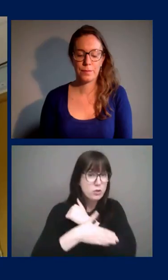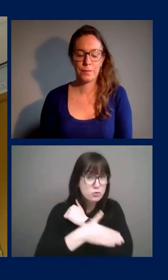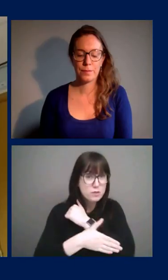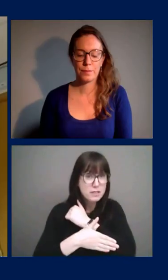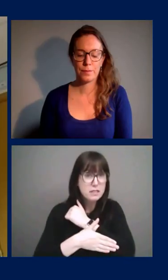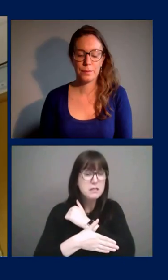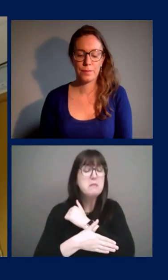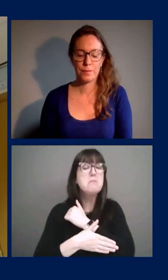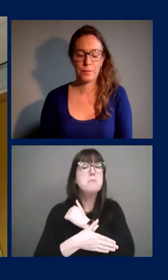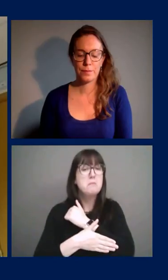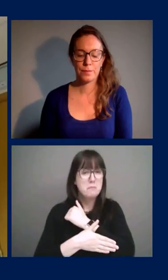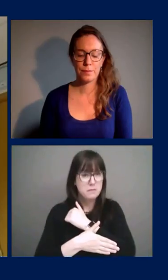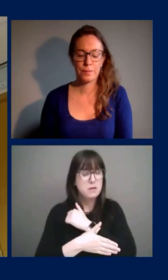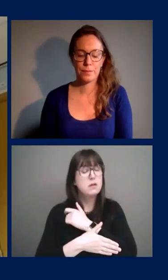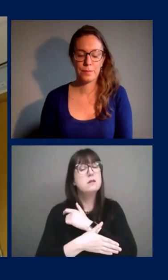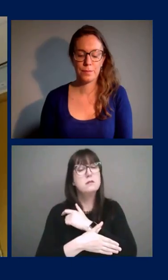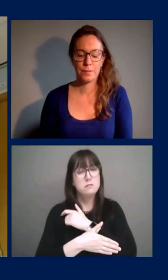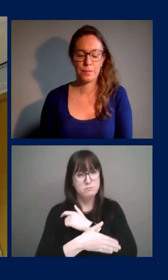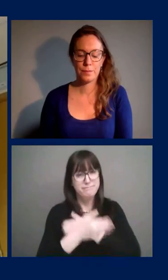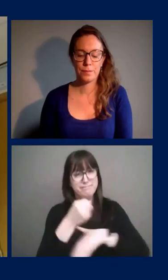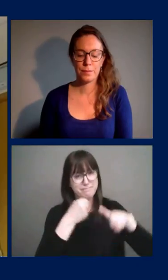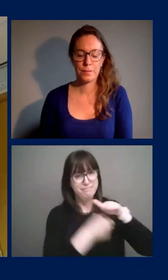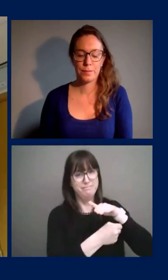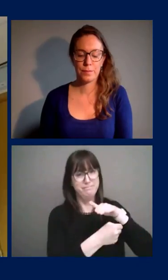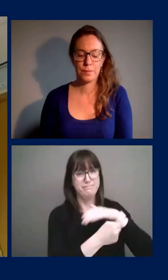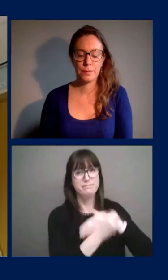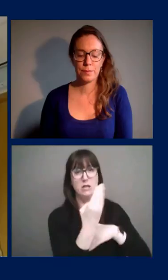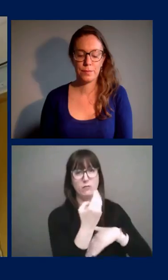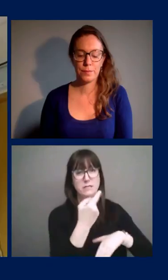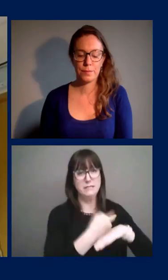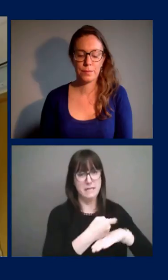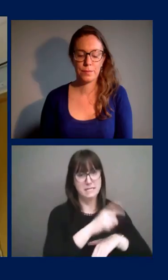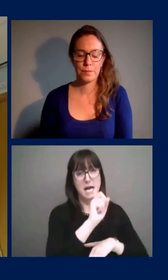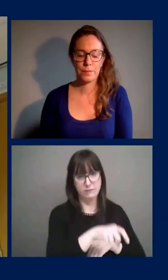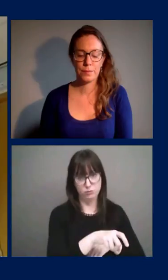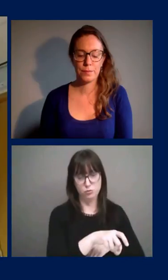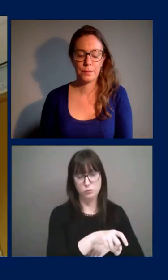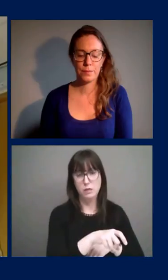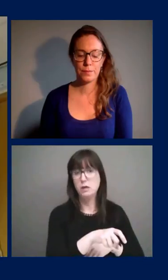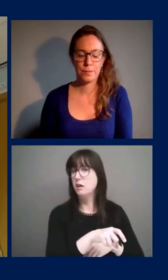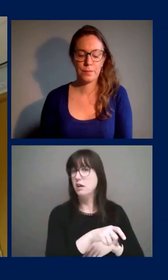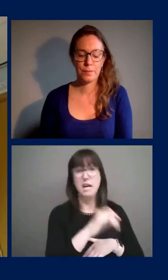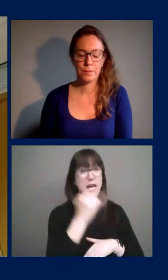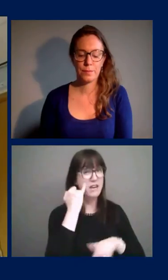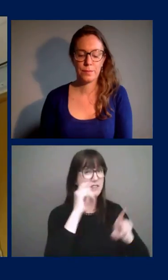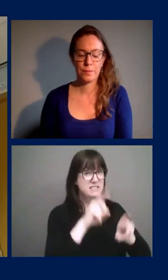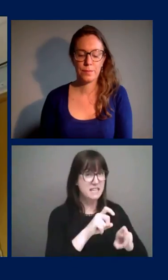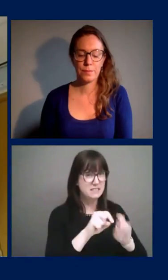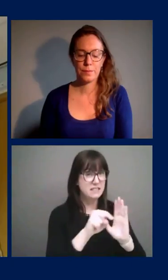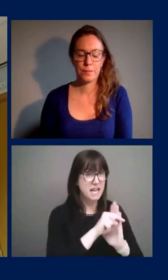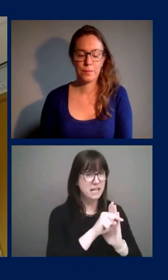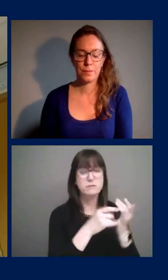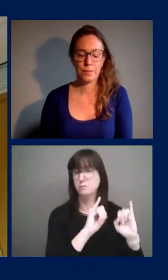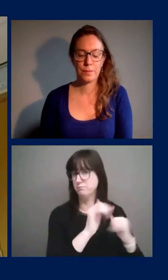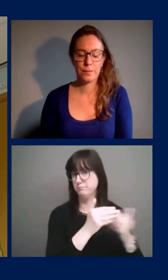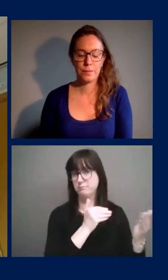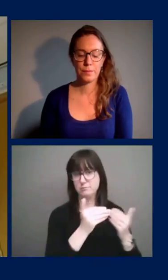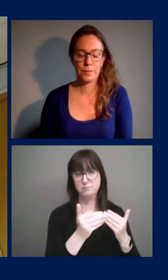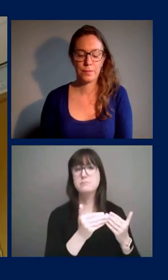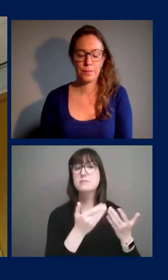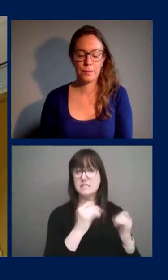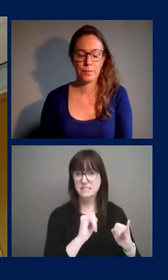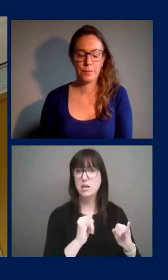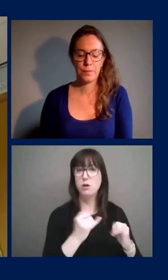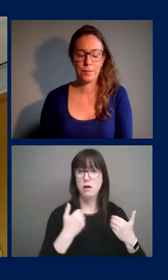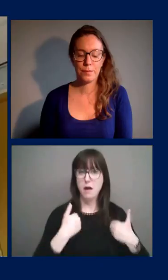uh, the quarantine does stay in place for 14 days, uh, even if they've been tested and it's come back negative, uh, we want to wait that full